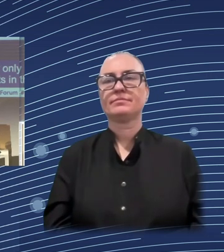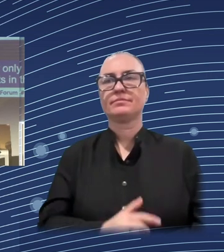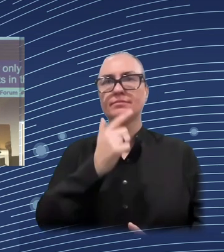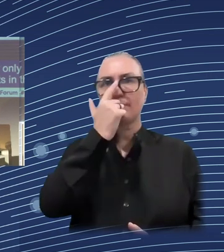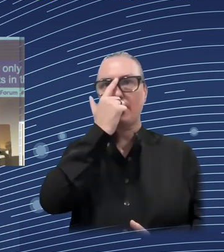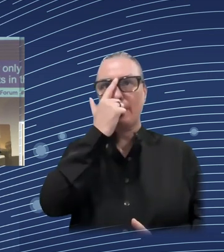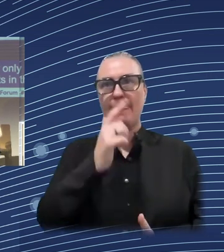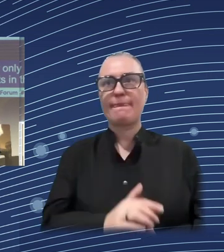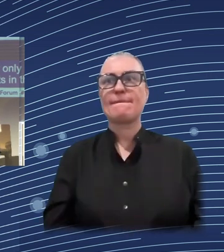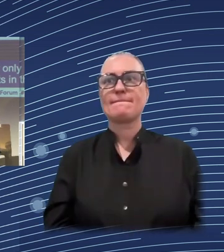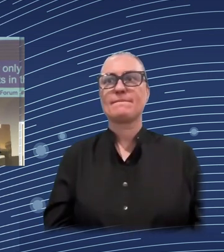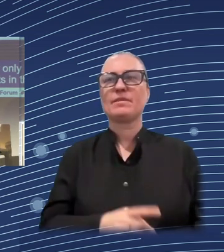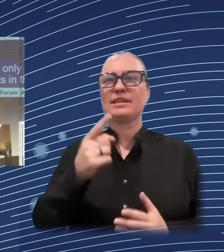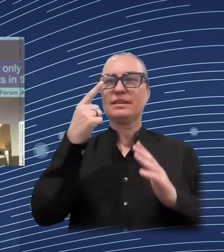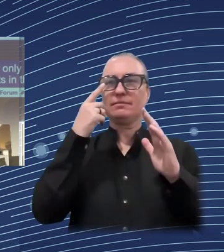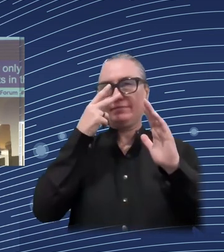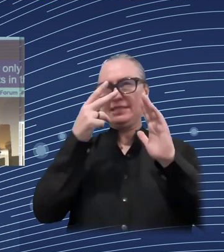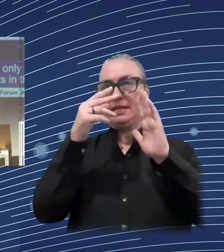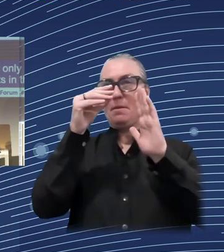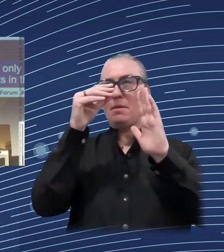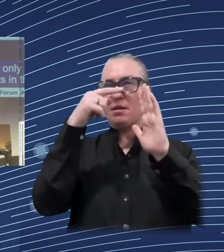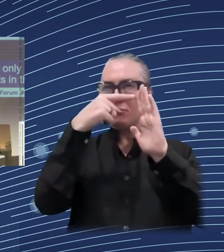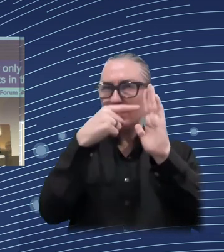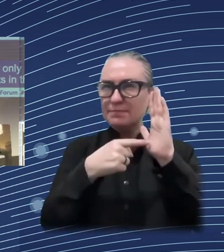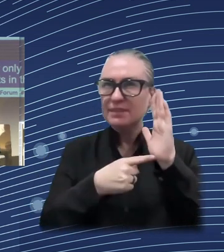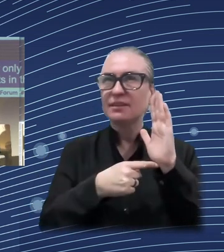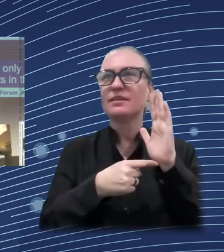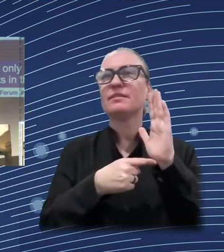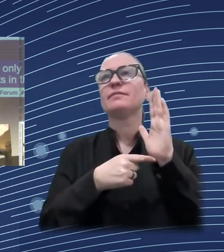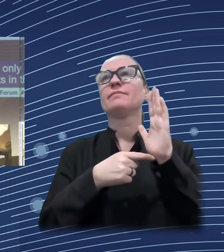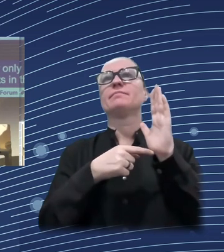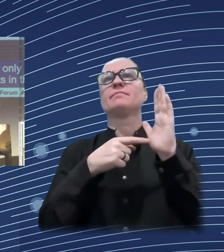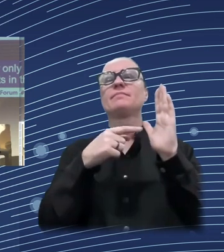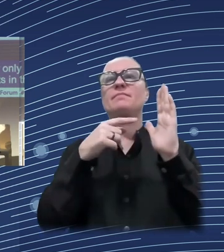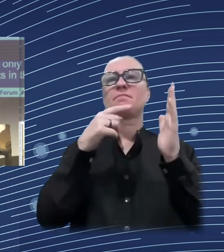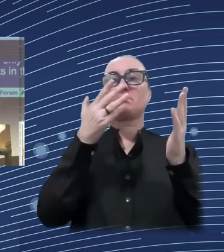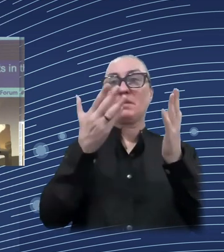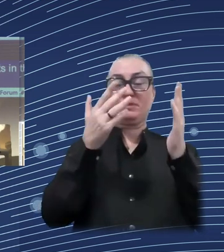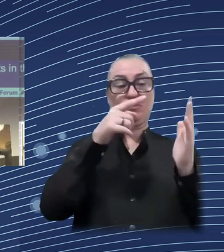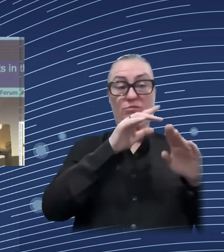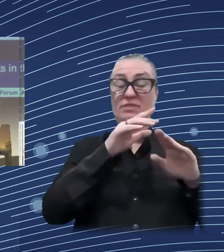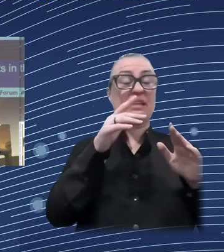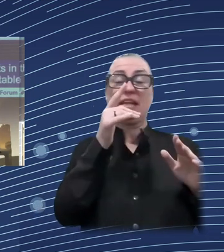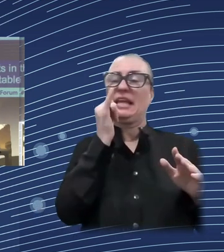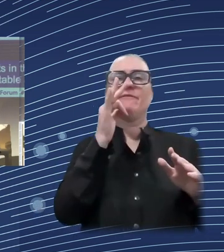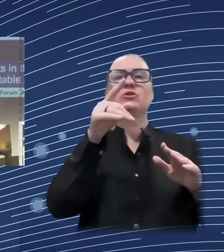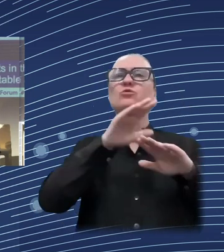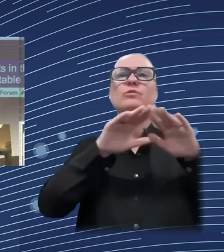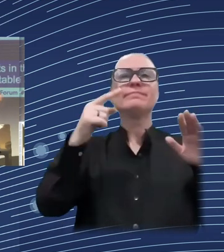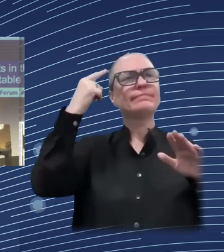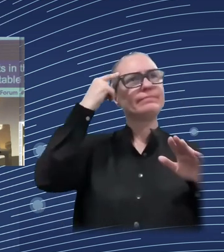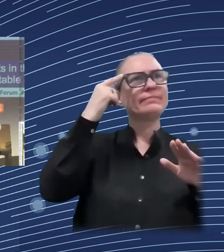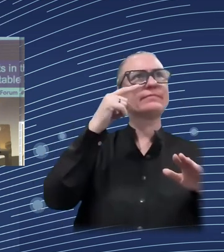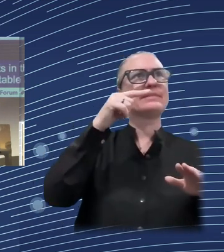will not increase. It will remain relatively stable and even slightly decrease. Right. Right. Considering